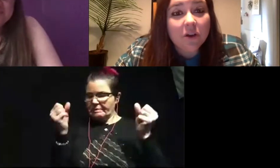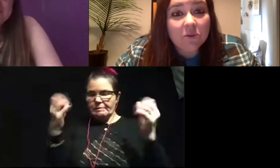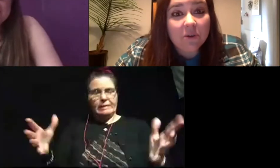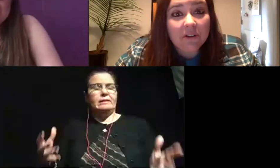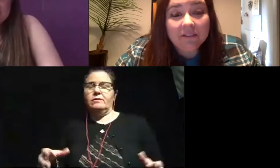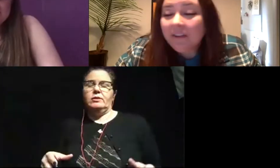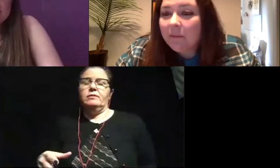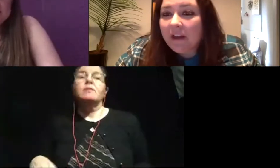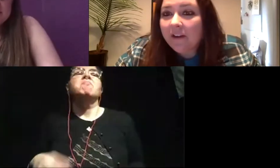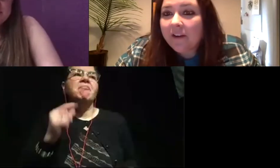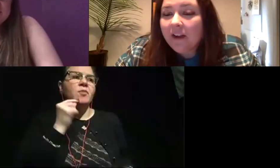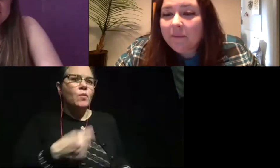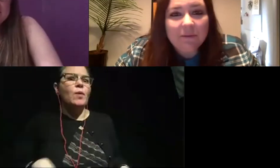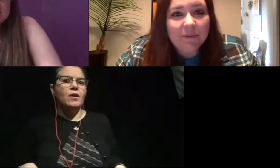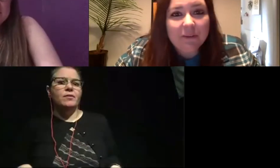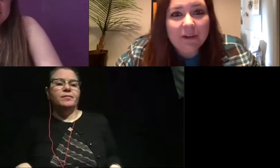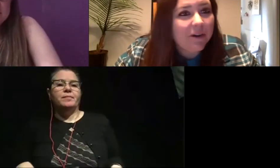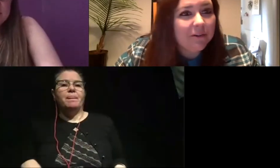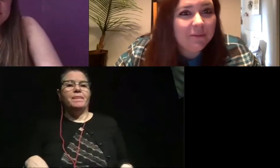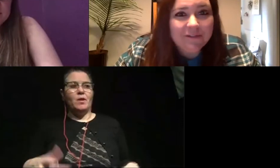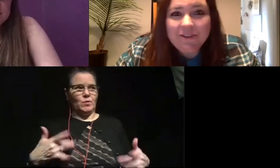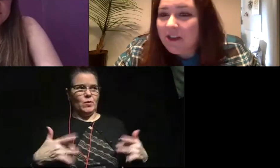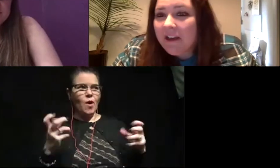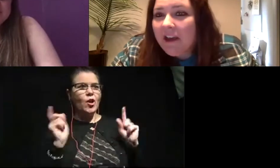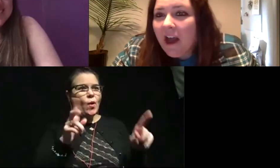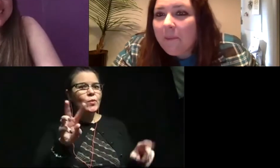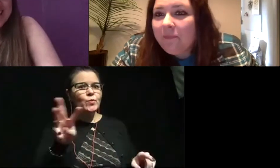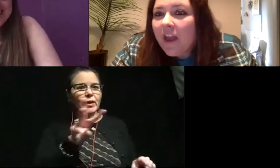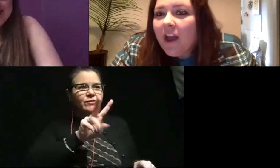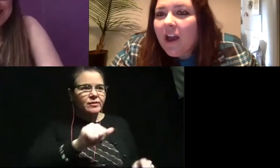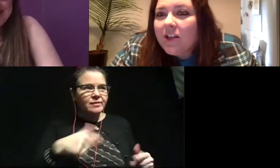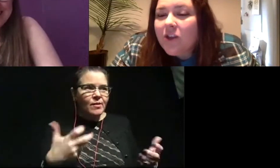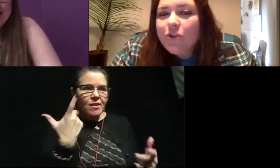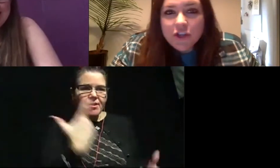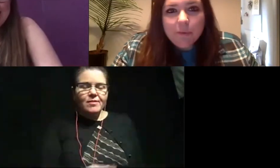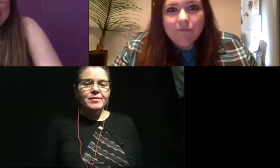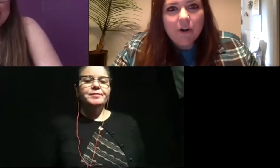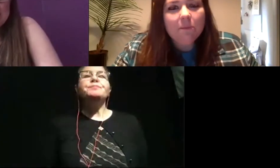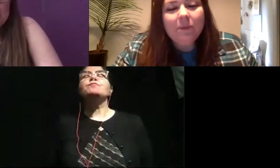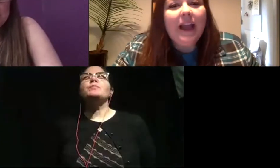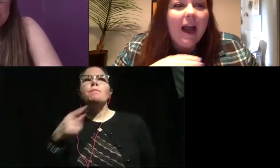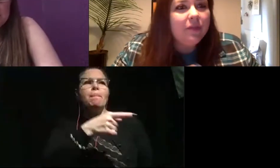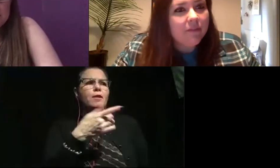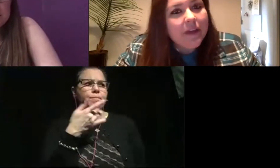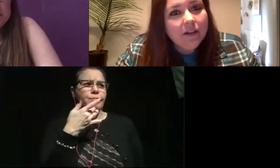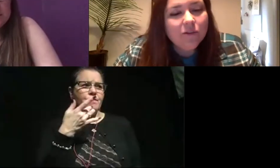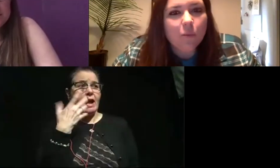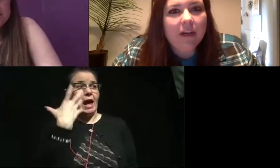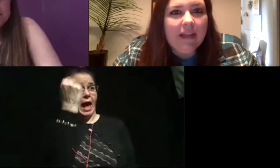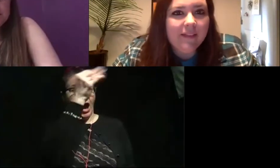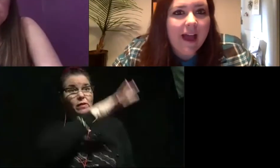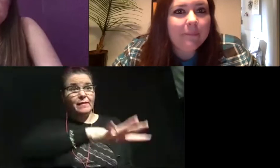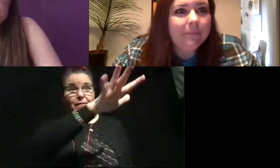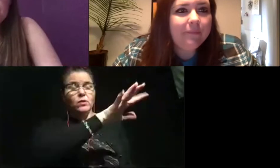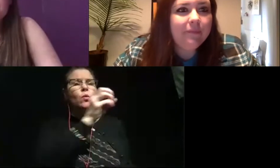That's so cool. Oh my God. That makes me really want to go to West Virginia. Yeah. So do you prefer being out in the field or